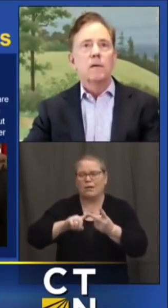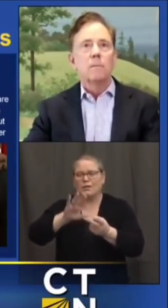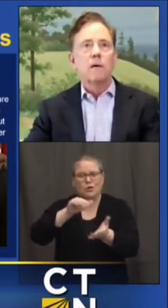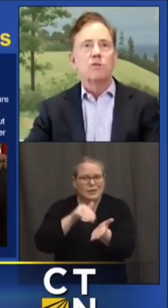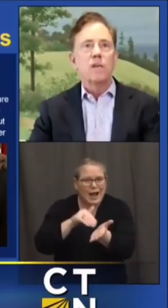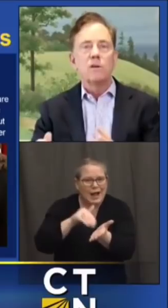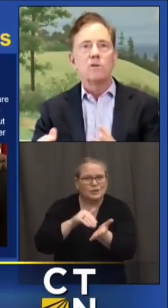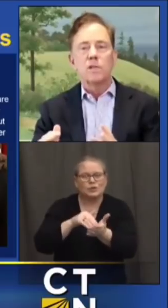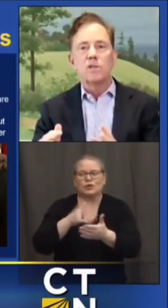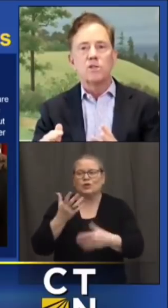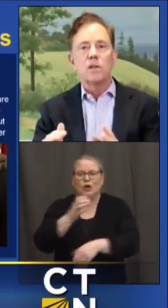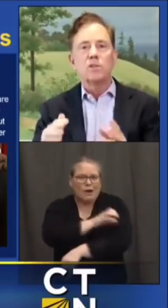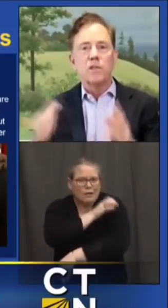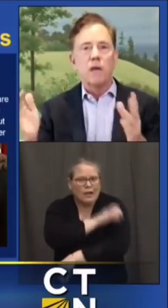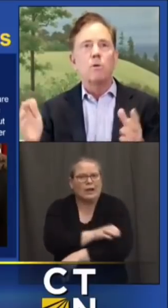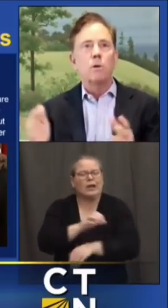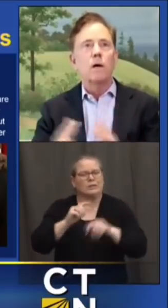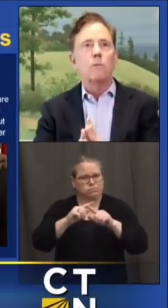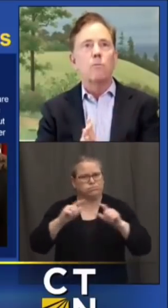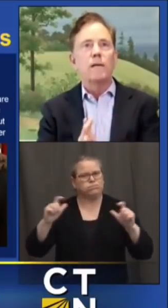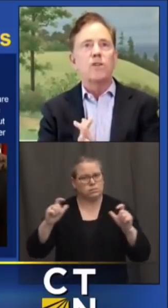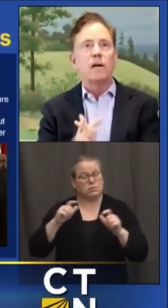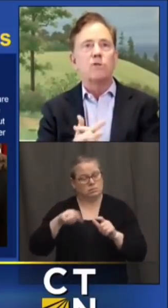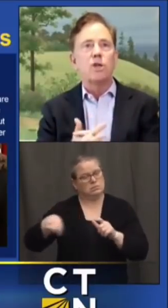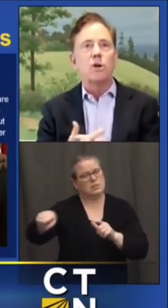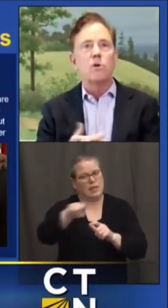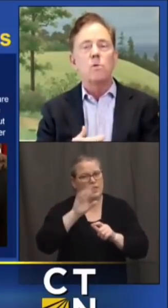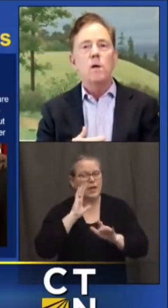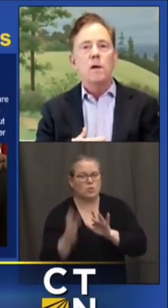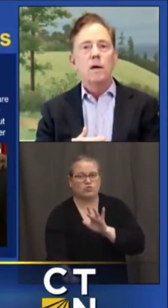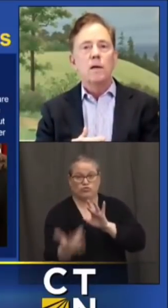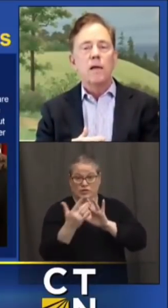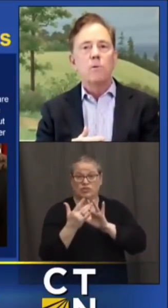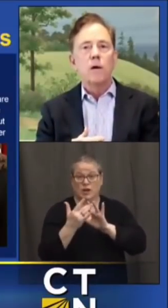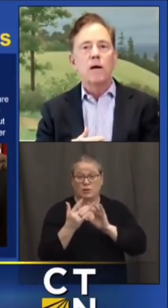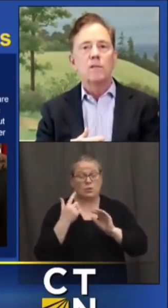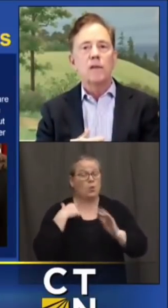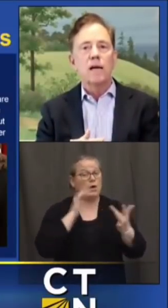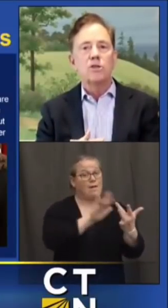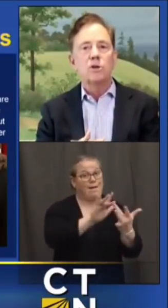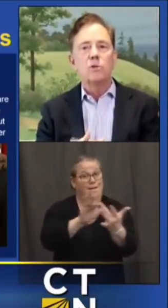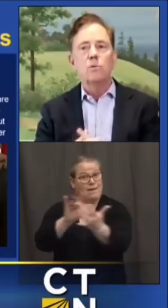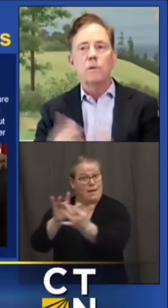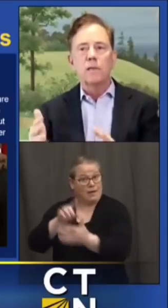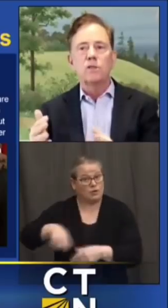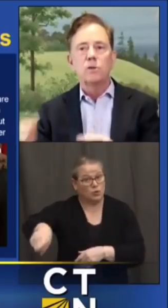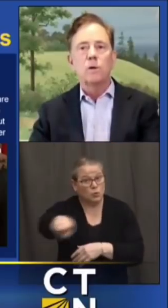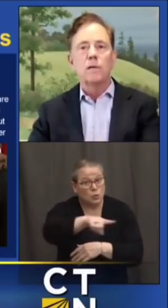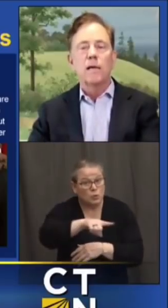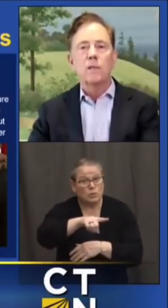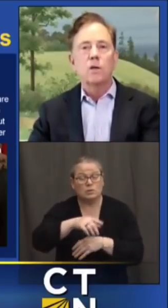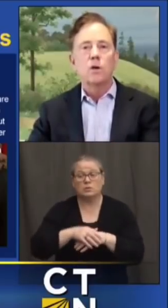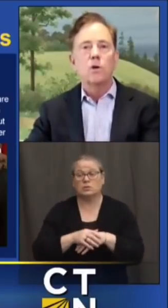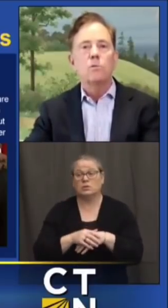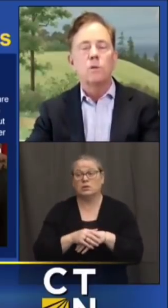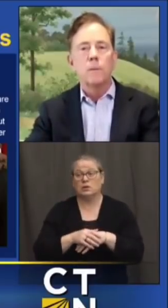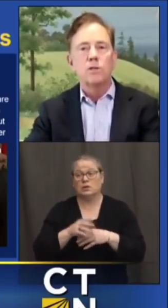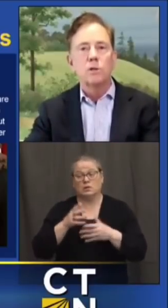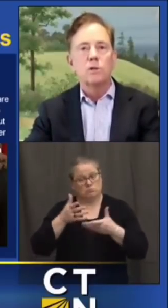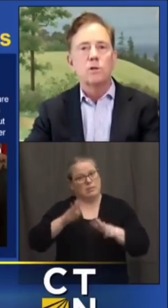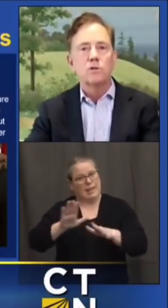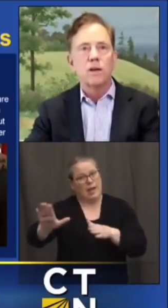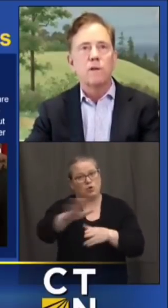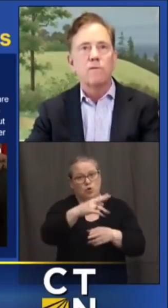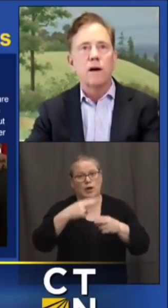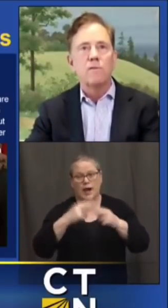health centers and as such they will reach out to you they will contact you let you get in the queue to make